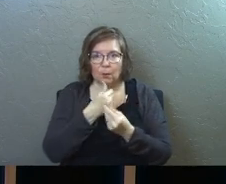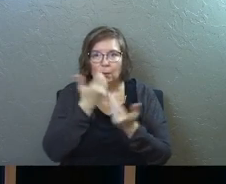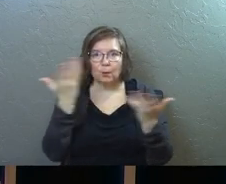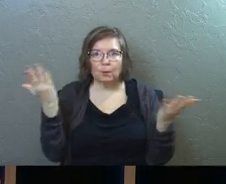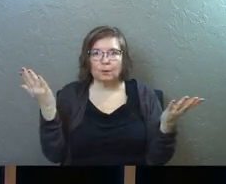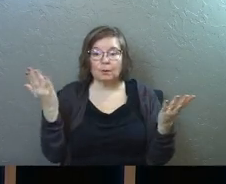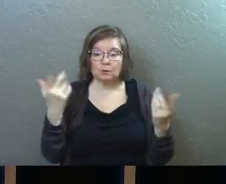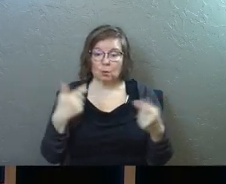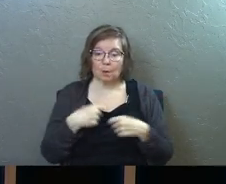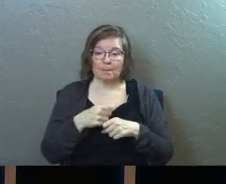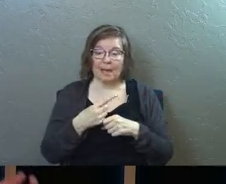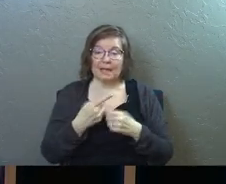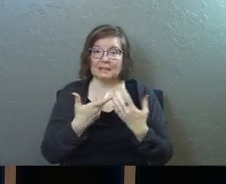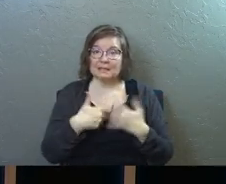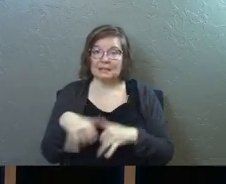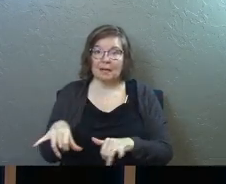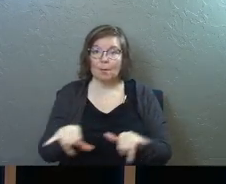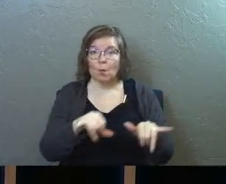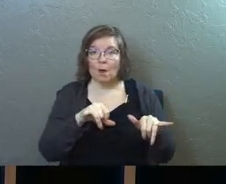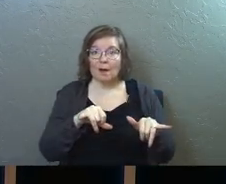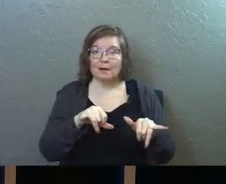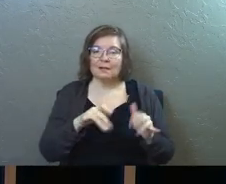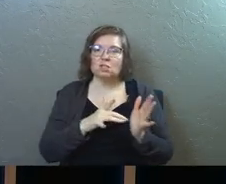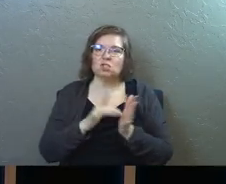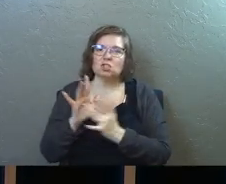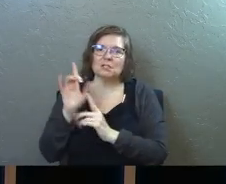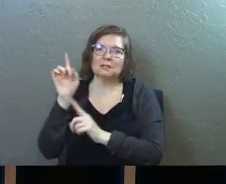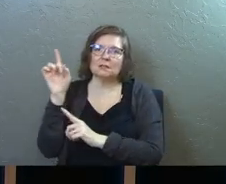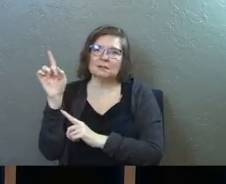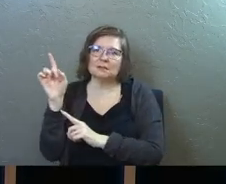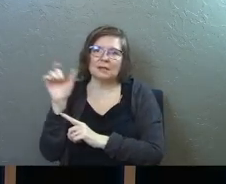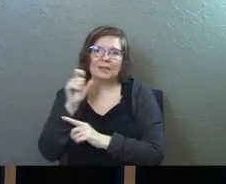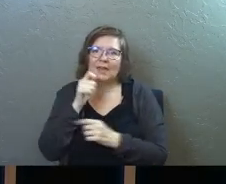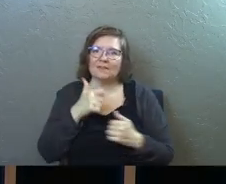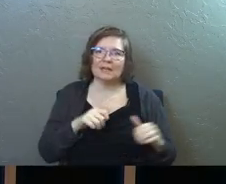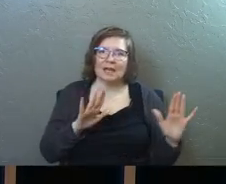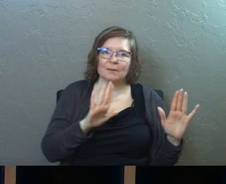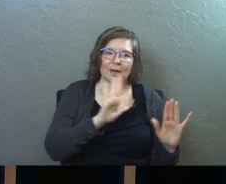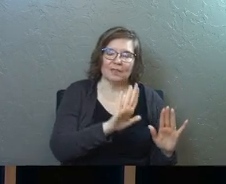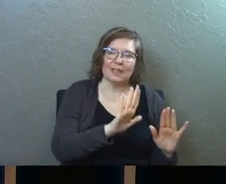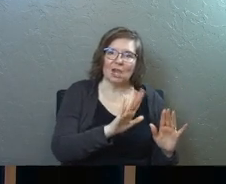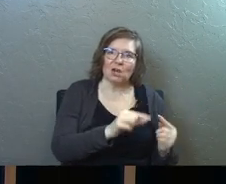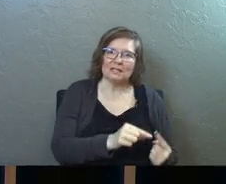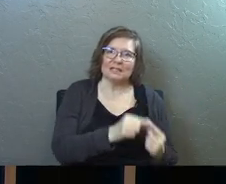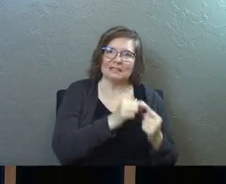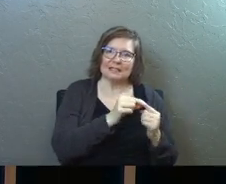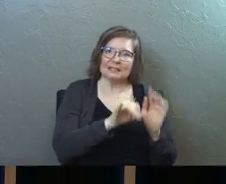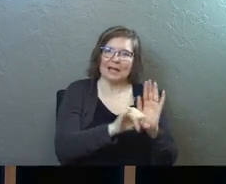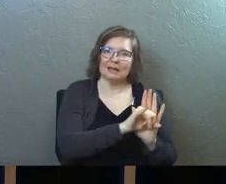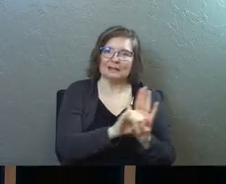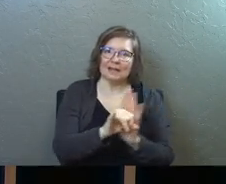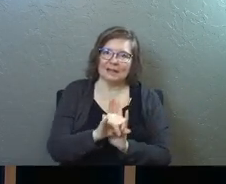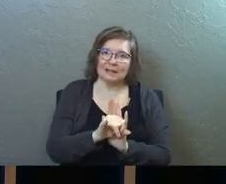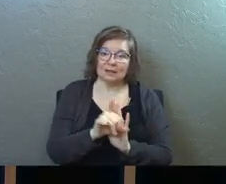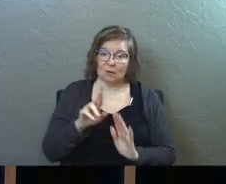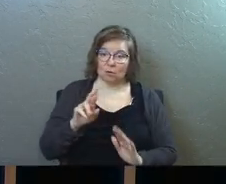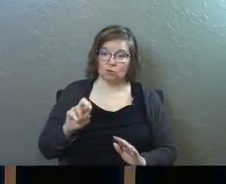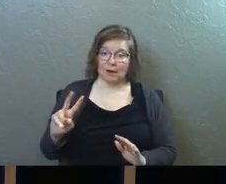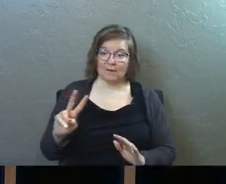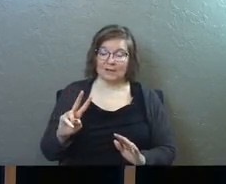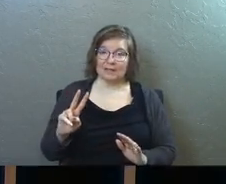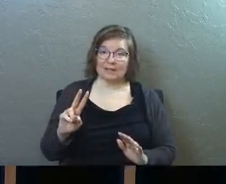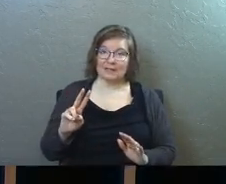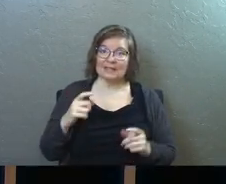so what makes them one is Jesus and they haven't given up their distinctives Revelation